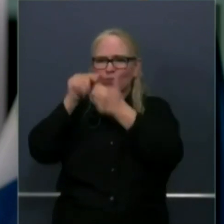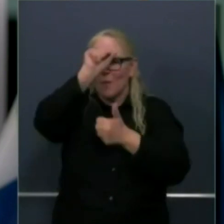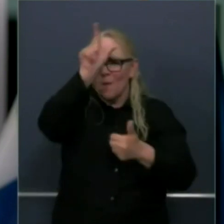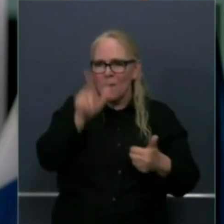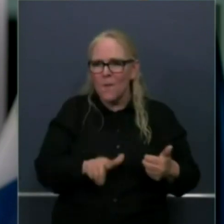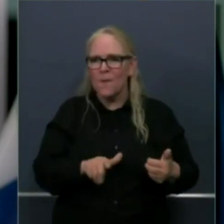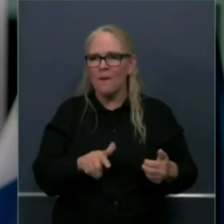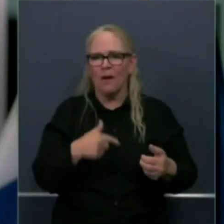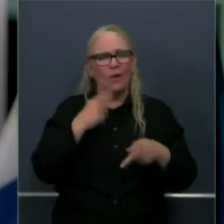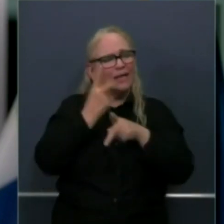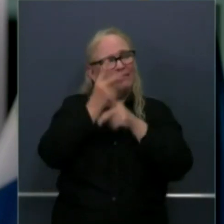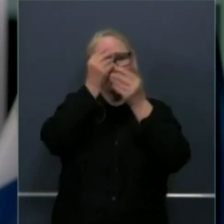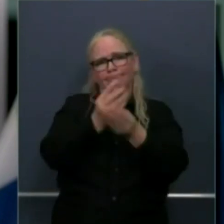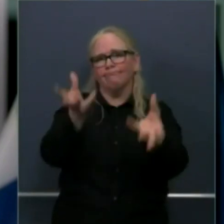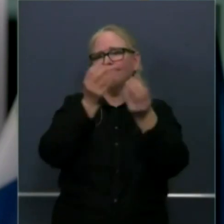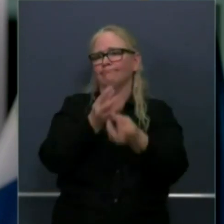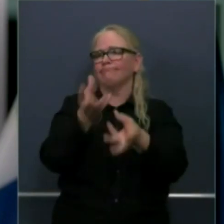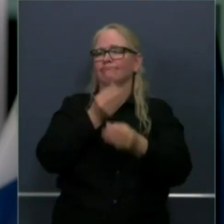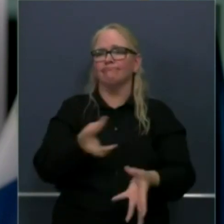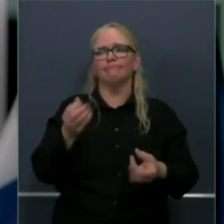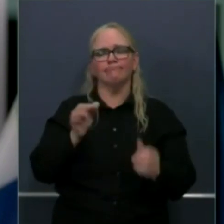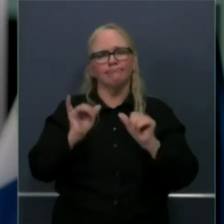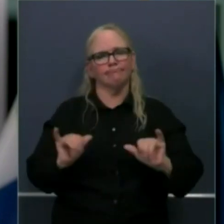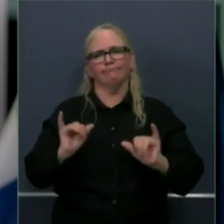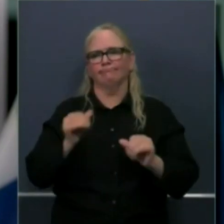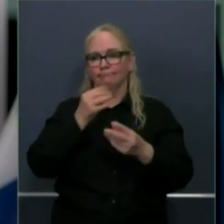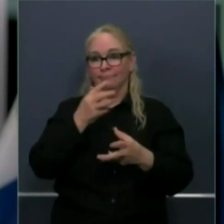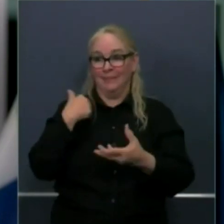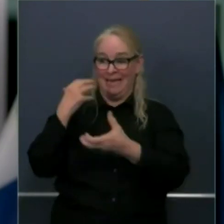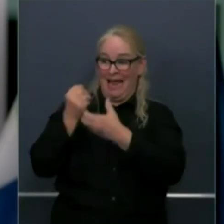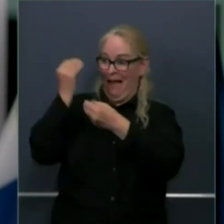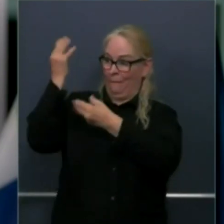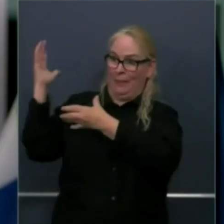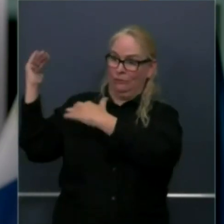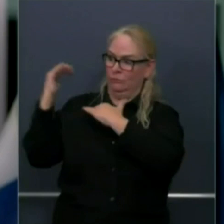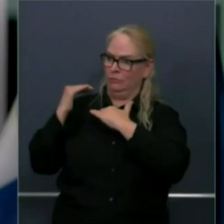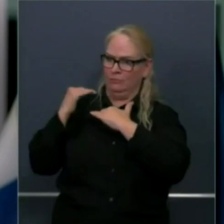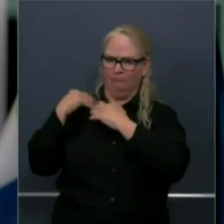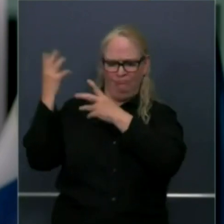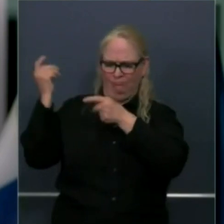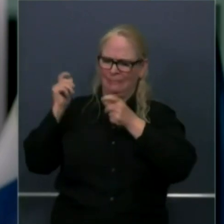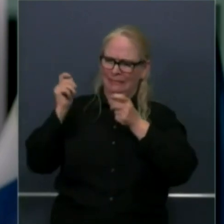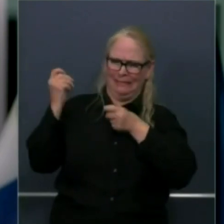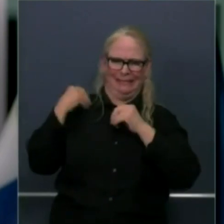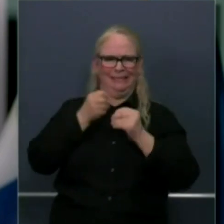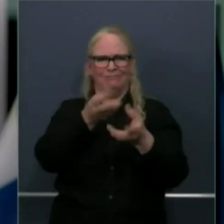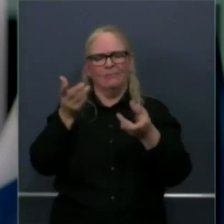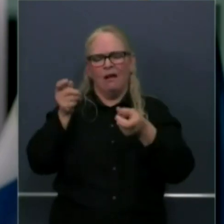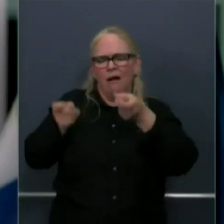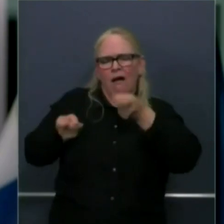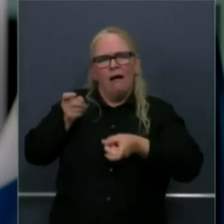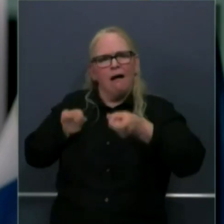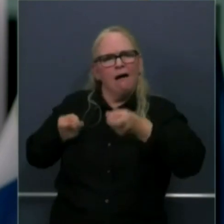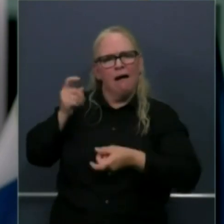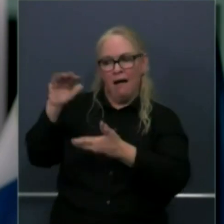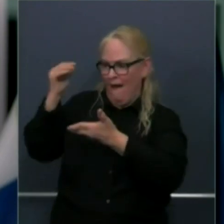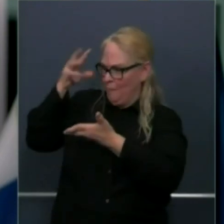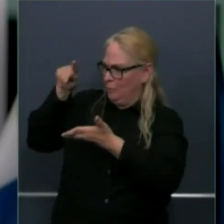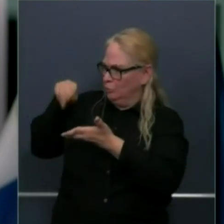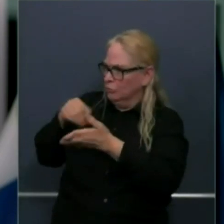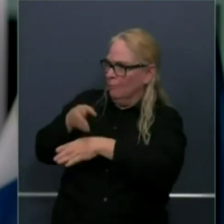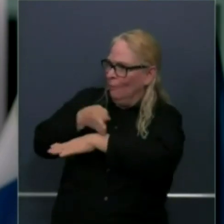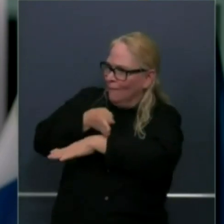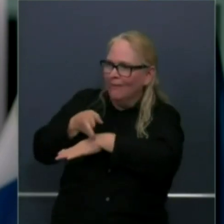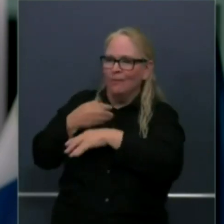and response. And we recognize that in this dynamic climate, all of this can be very, very